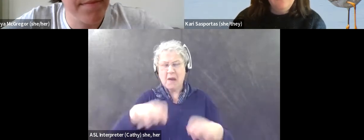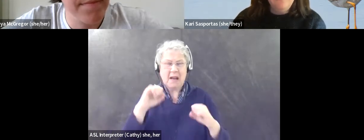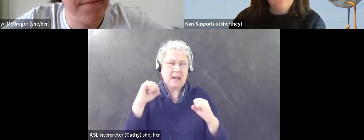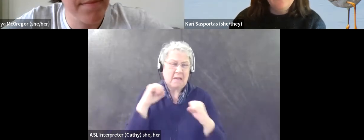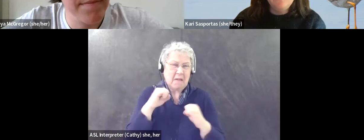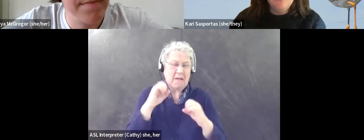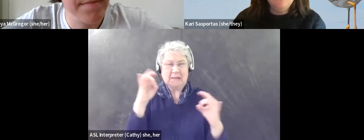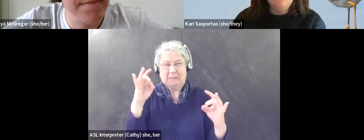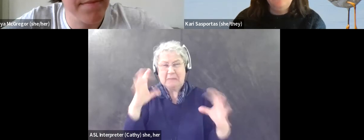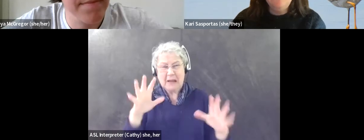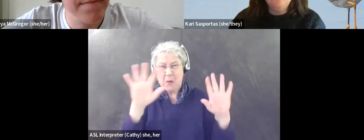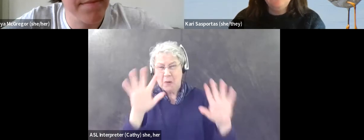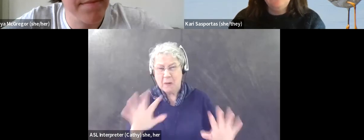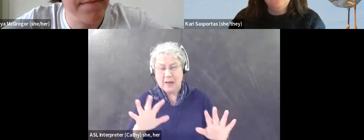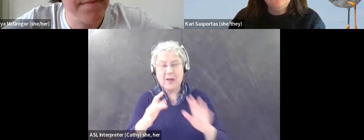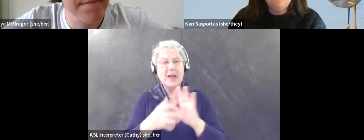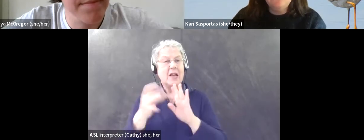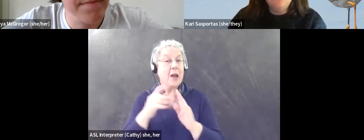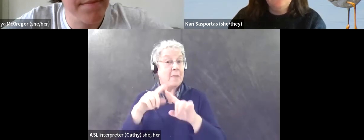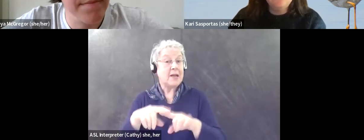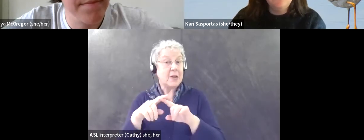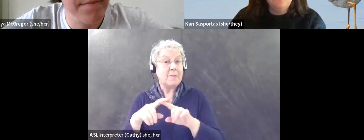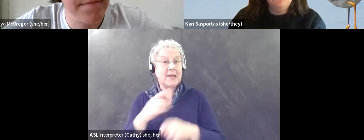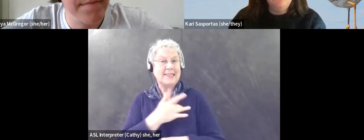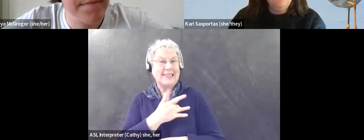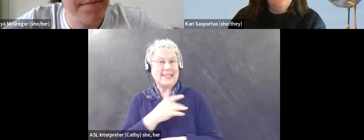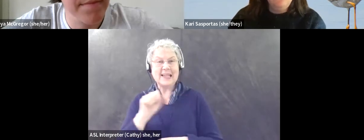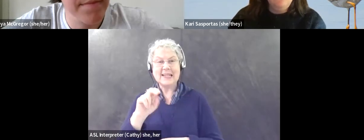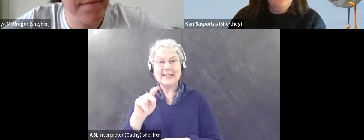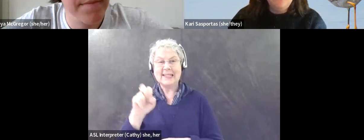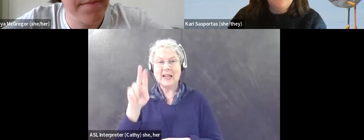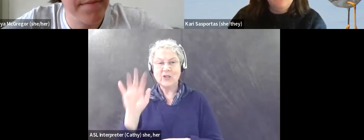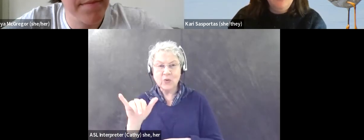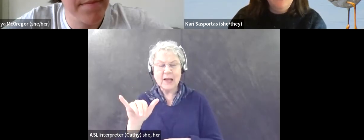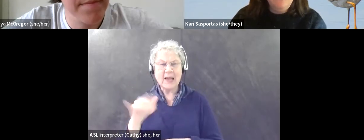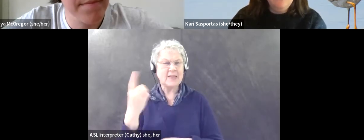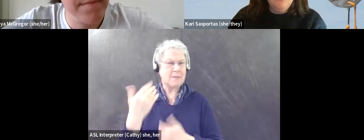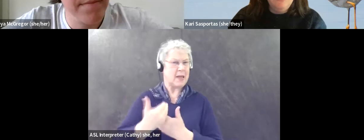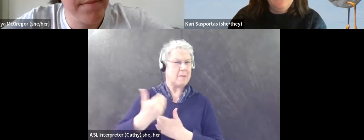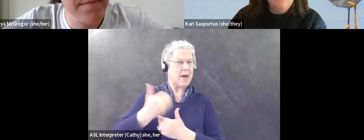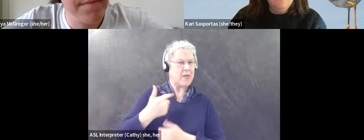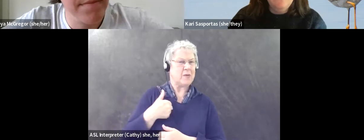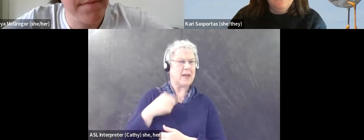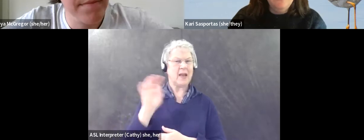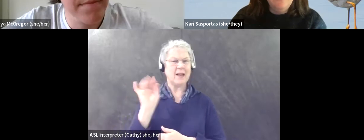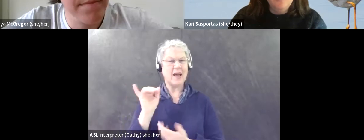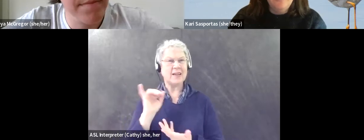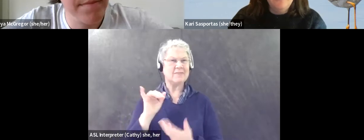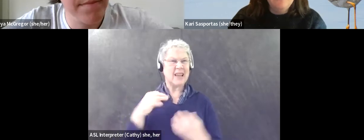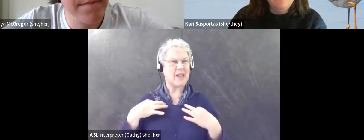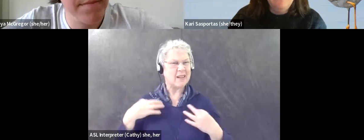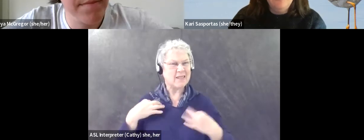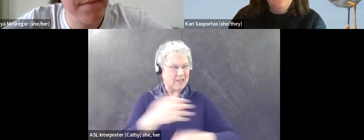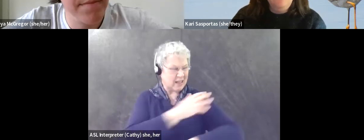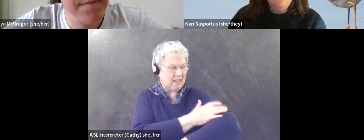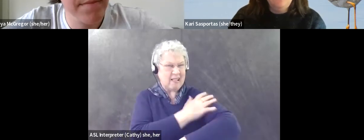sometimes it depends on something sensory. If there's something bothering me, like the clothing that I'm wearing